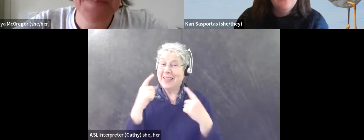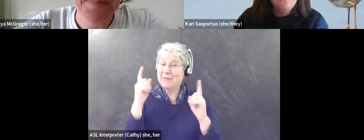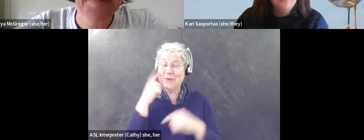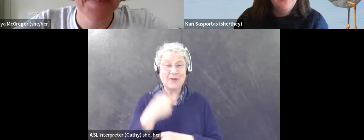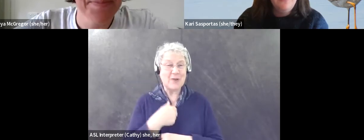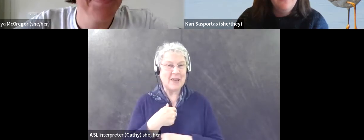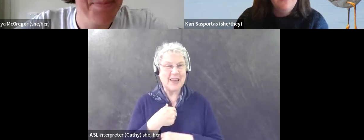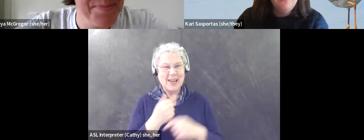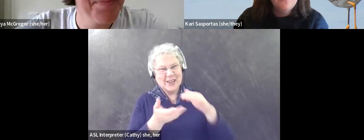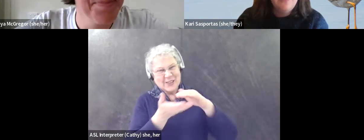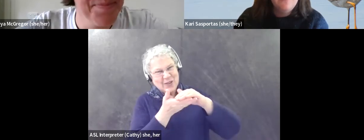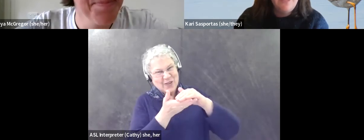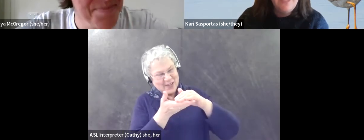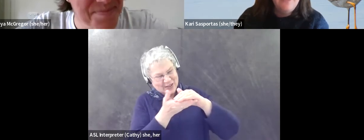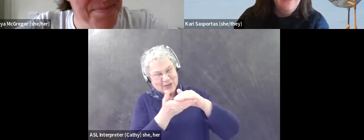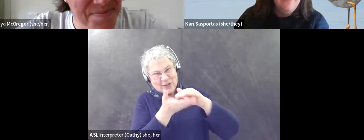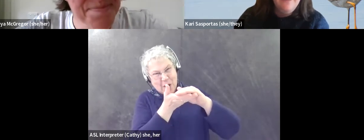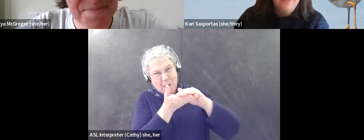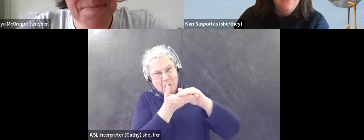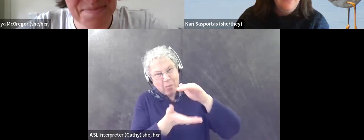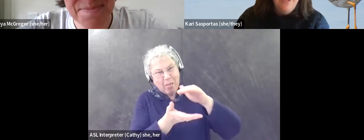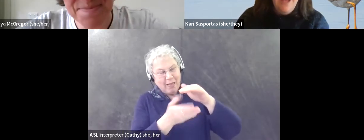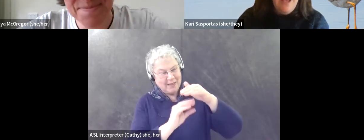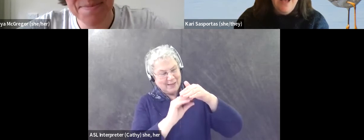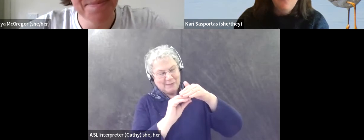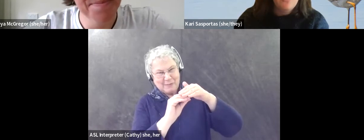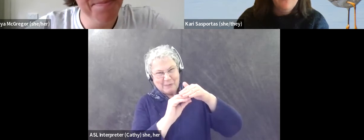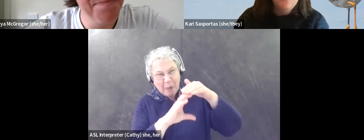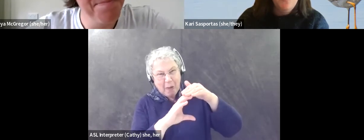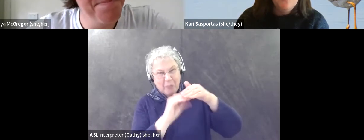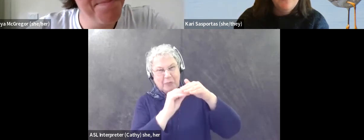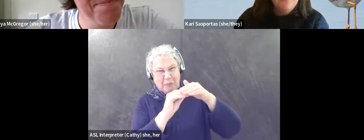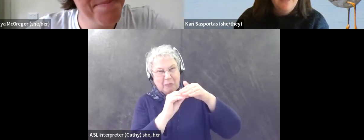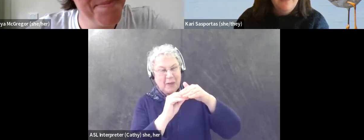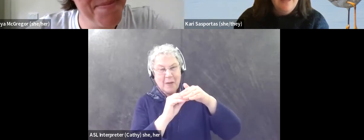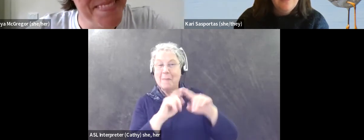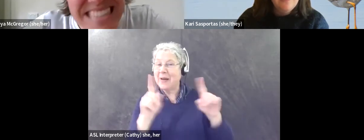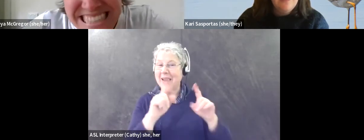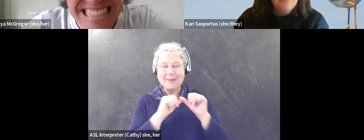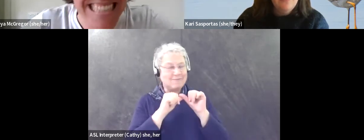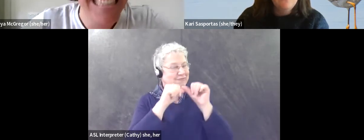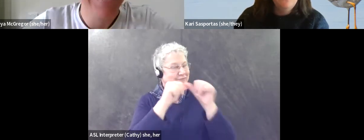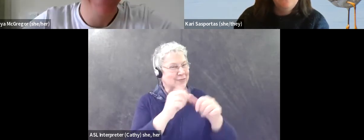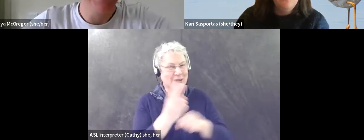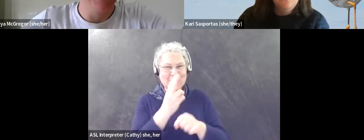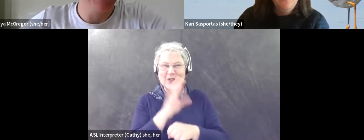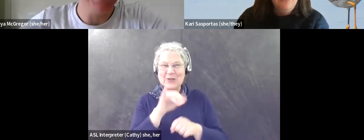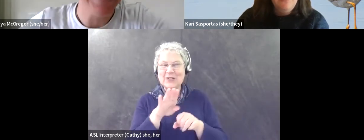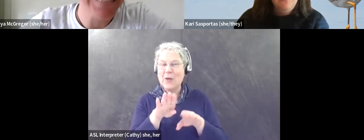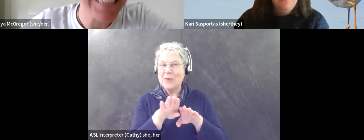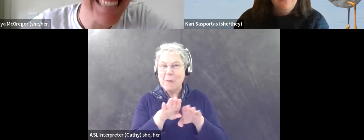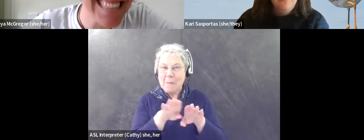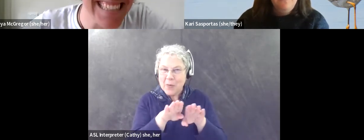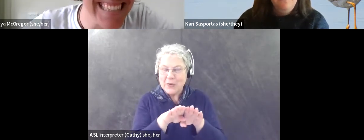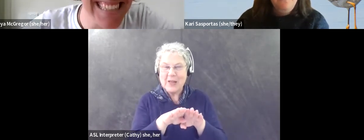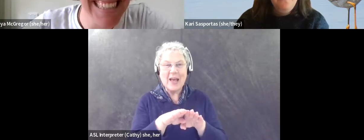the sole is falling off and the tread is flat and I'm wearing those boots. I, I just, they're irreplaceable to me.